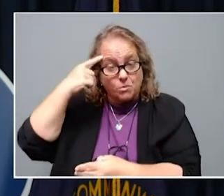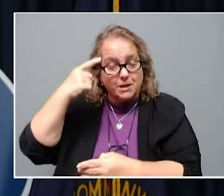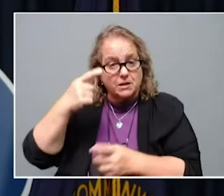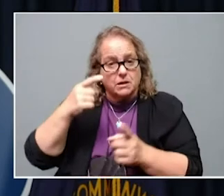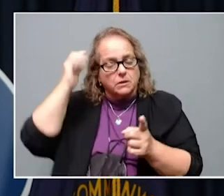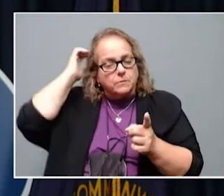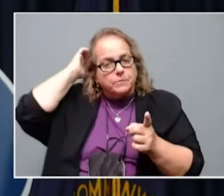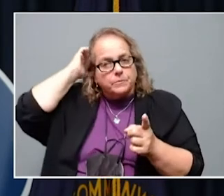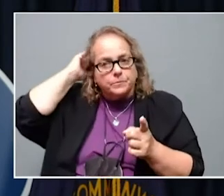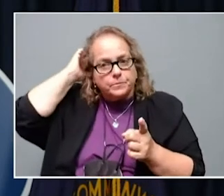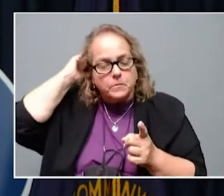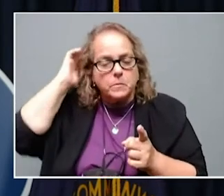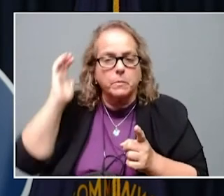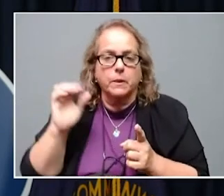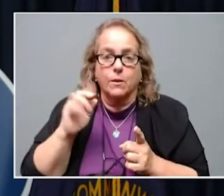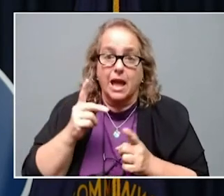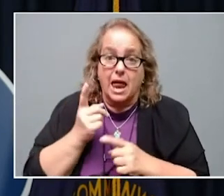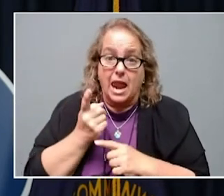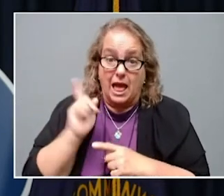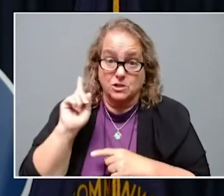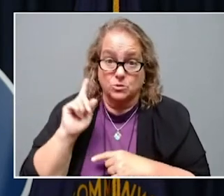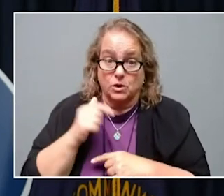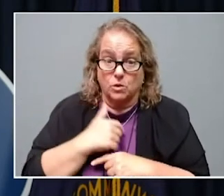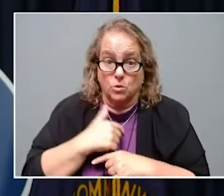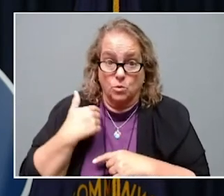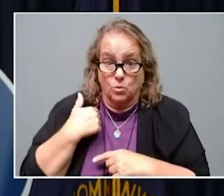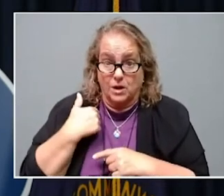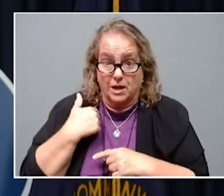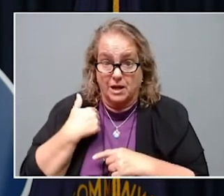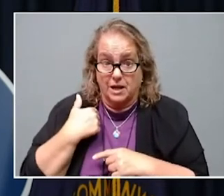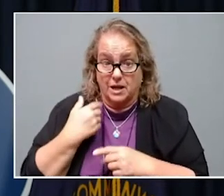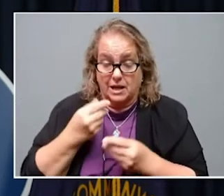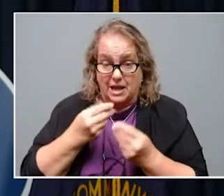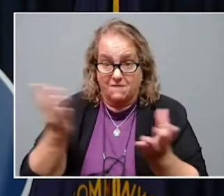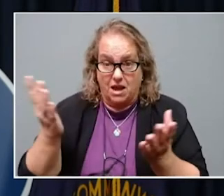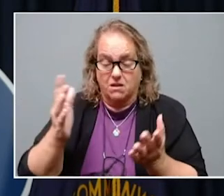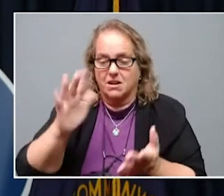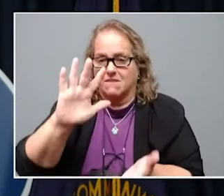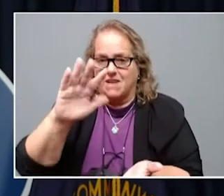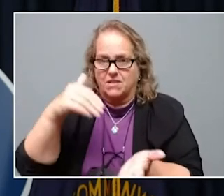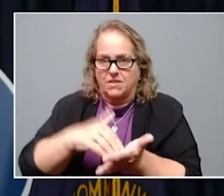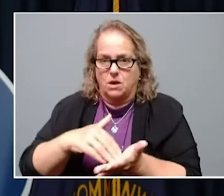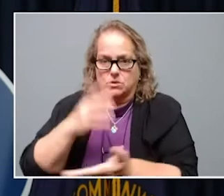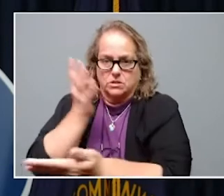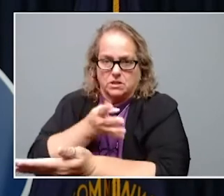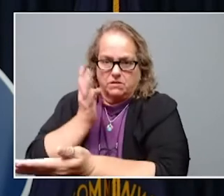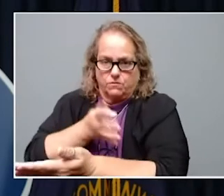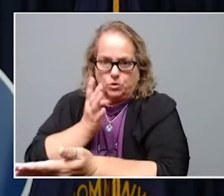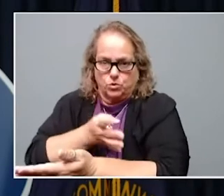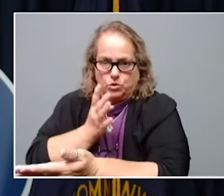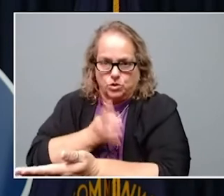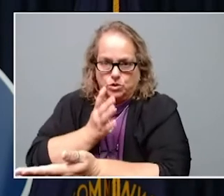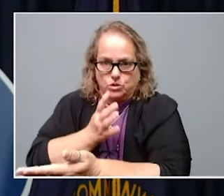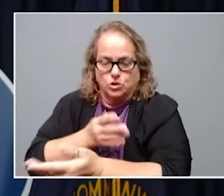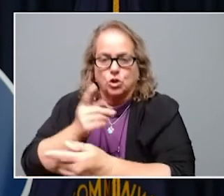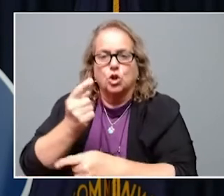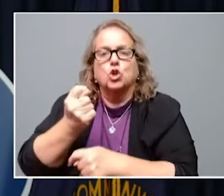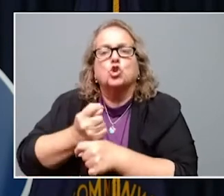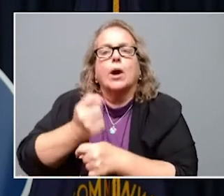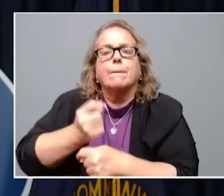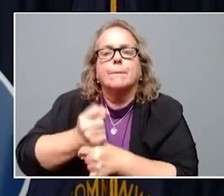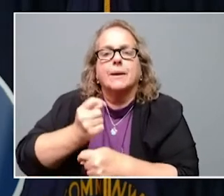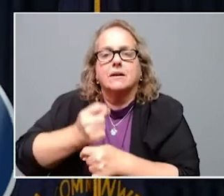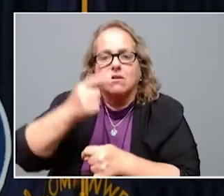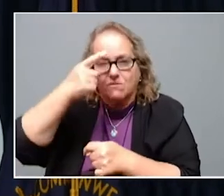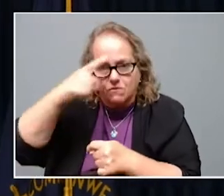supply. Last week, we gave out over 5,000 monoclonal antibody treatments. And as you remember, that number has